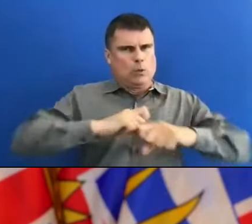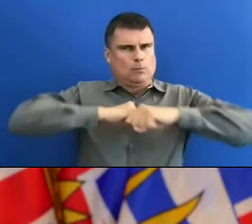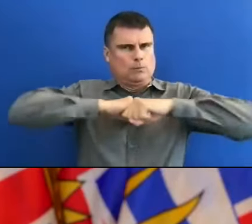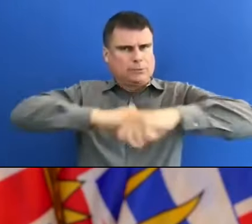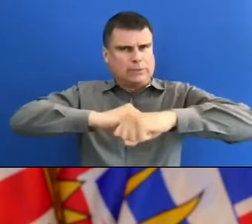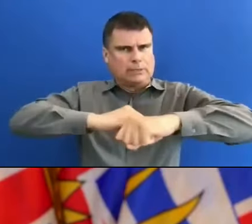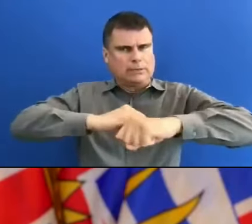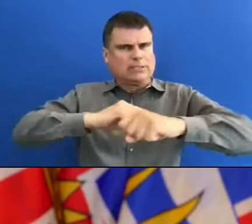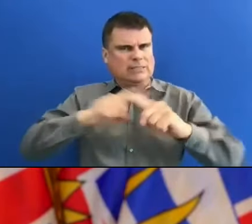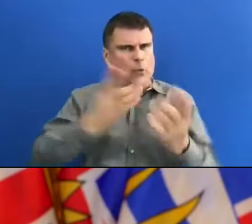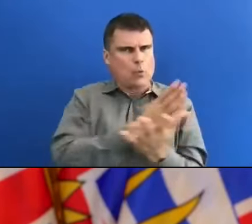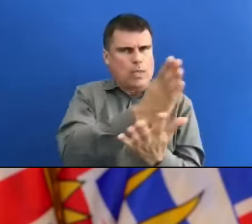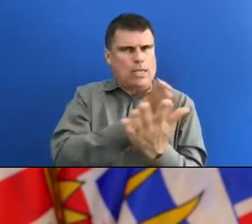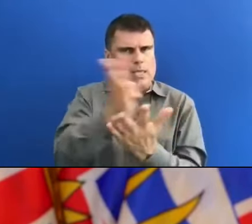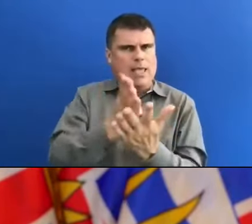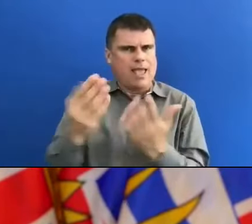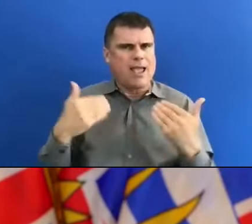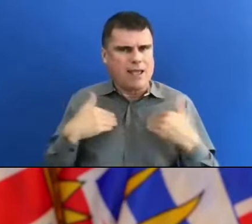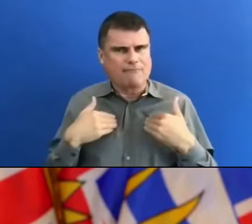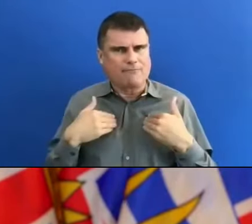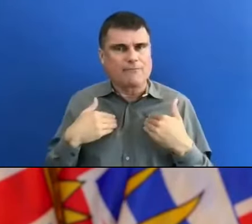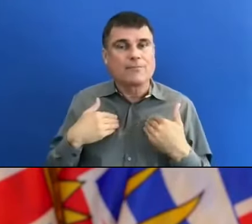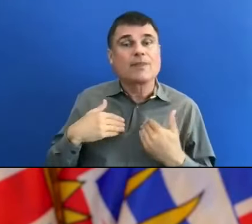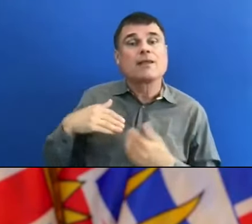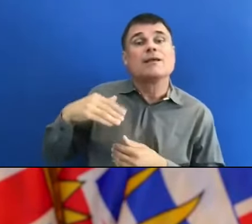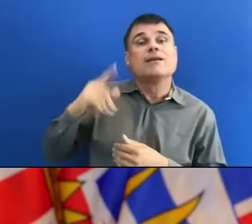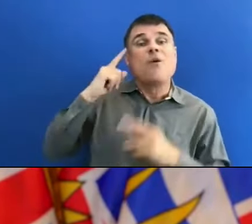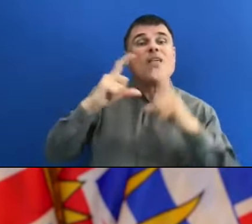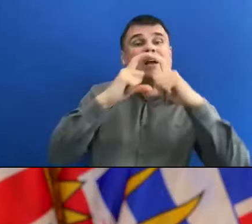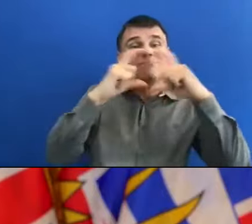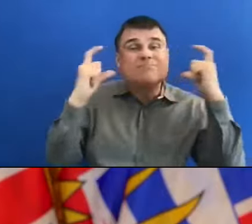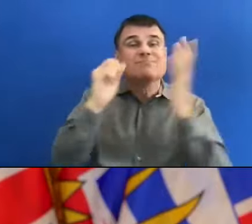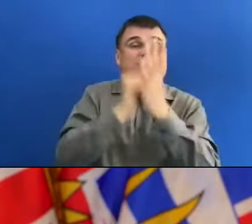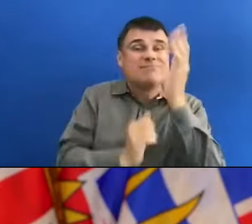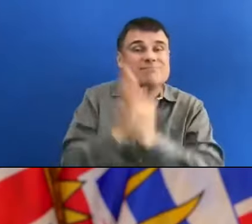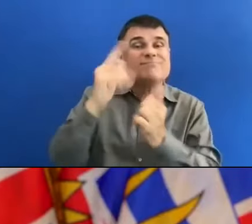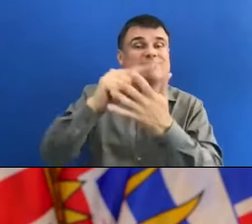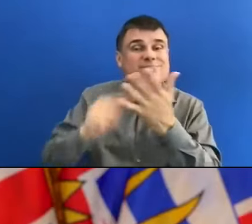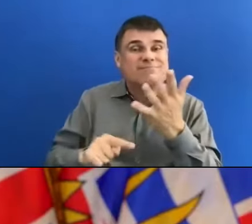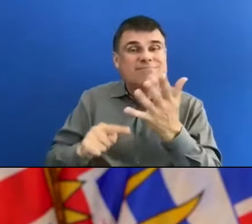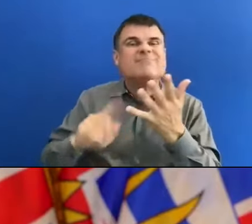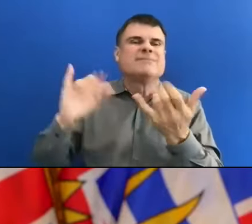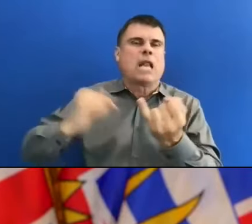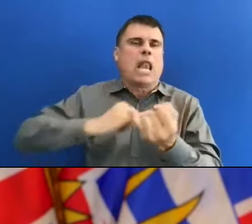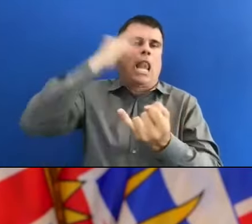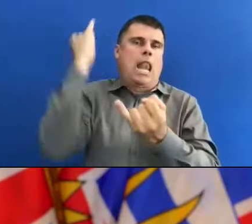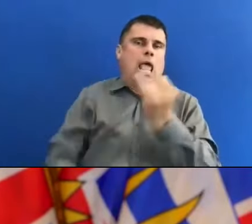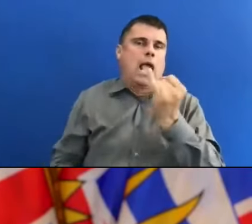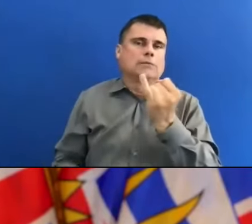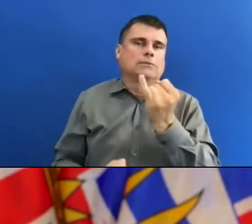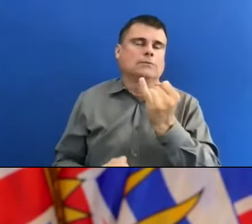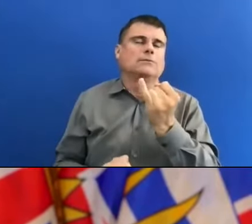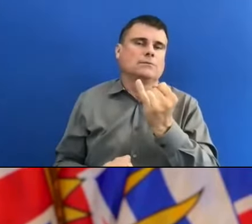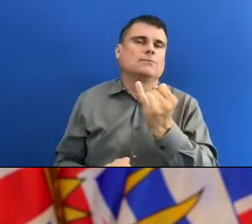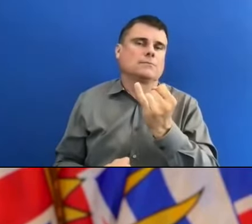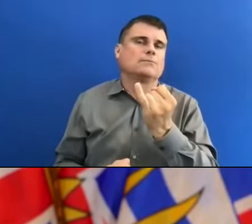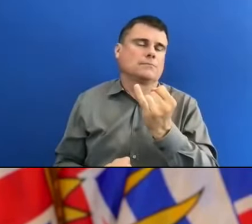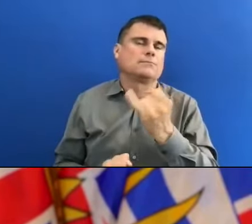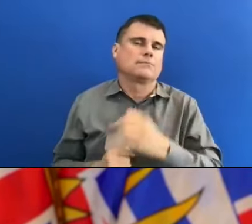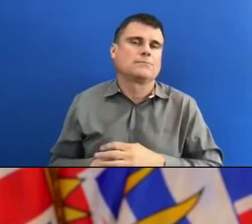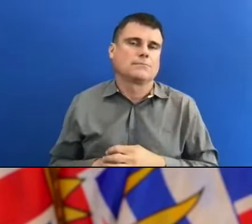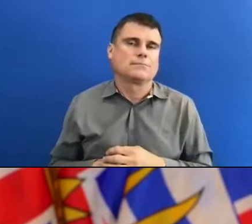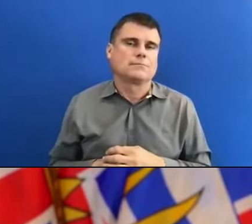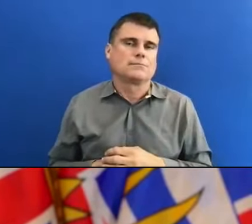personal protective equipment, a mask, is the last layer of protection. And there are many other things that we do. Most important